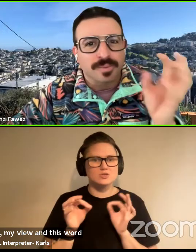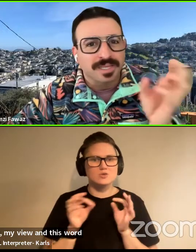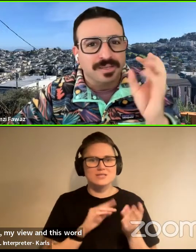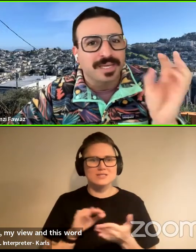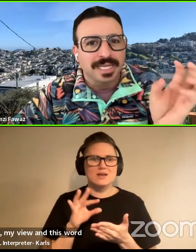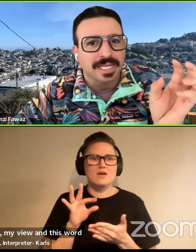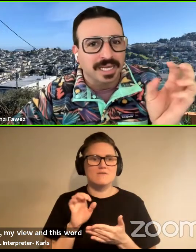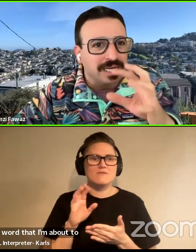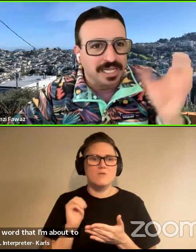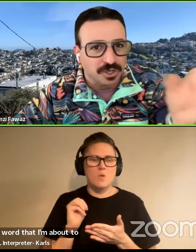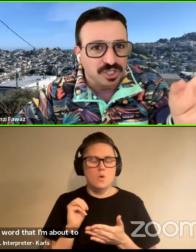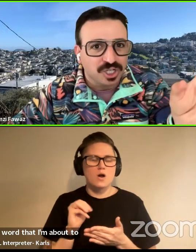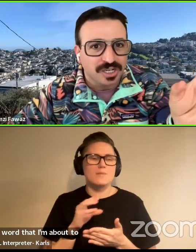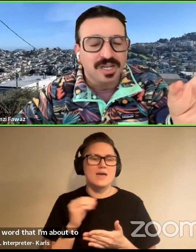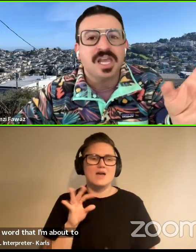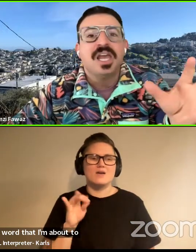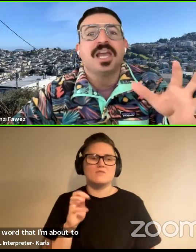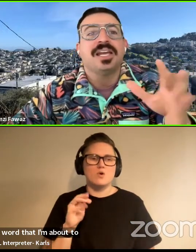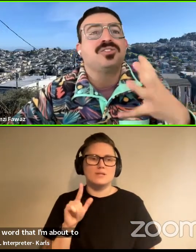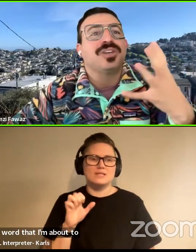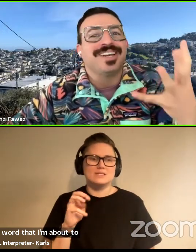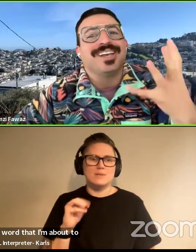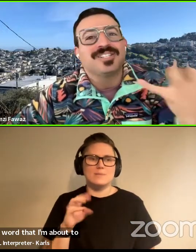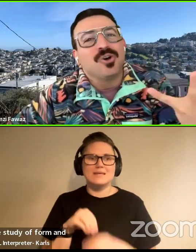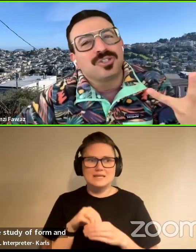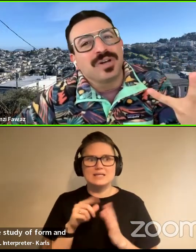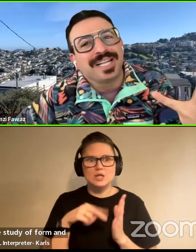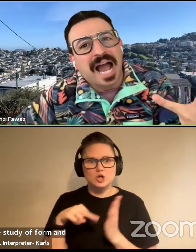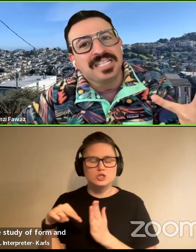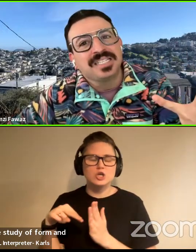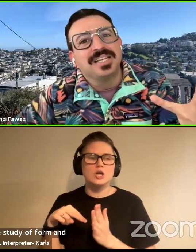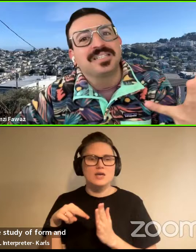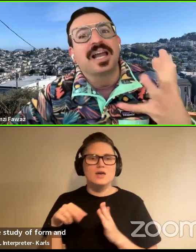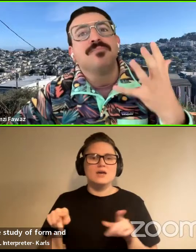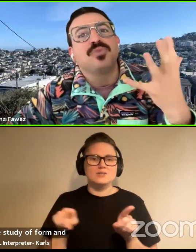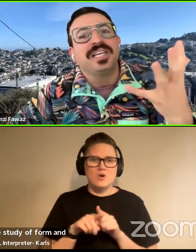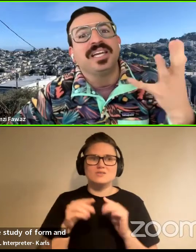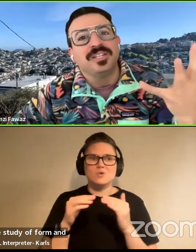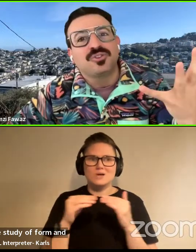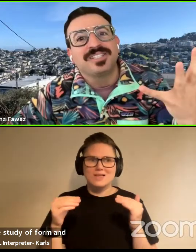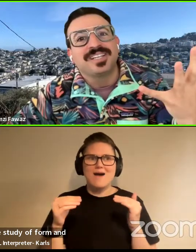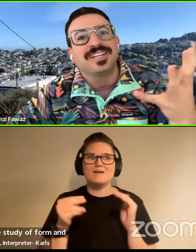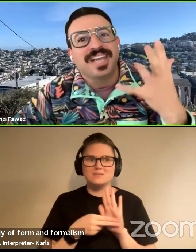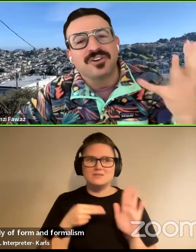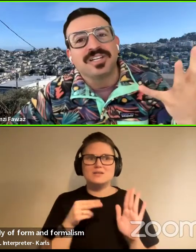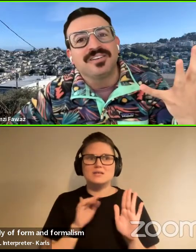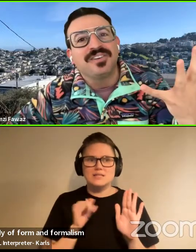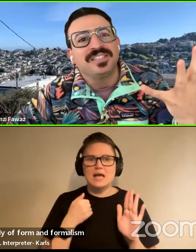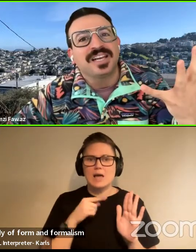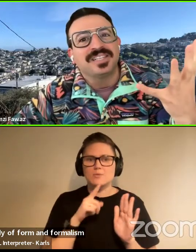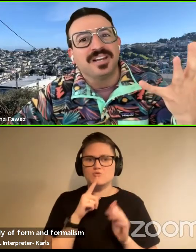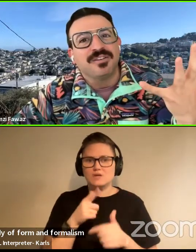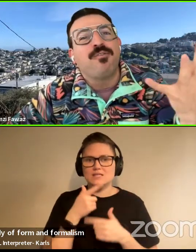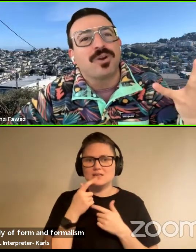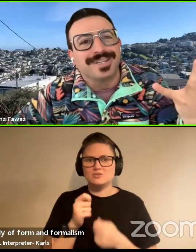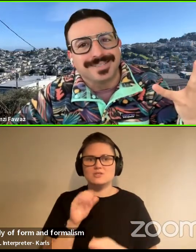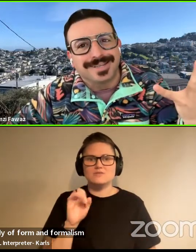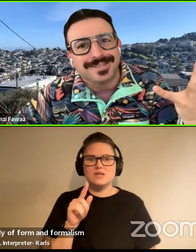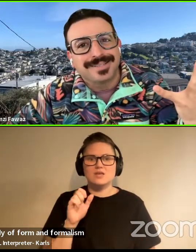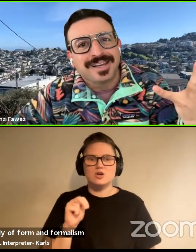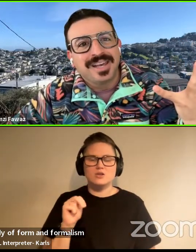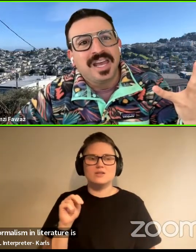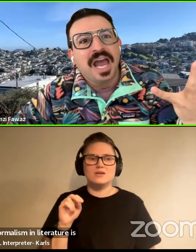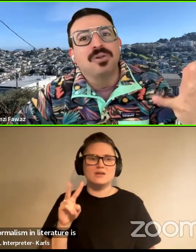form and formalism in, in literature is, is also classed is like, I'm really interested as Carolyn Levine says in